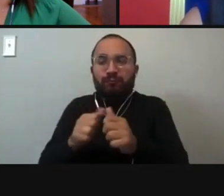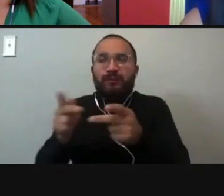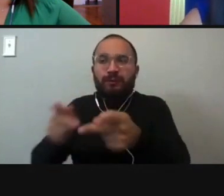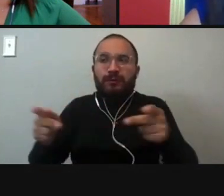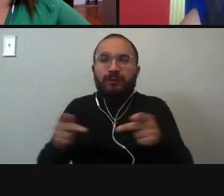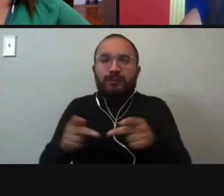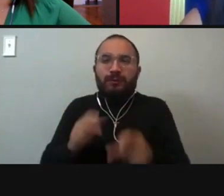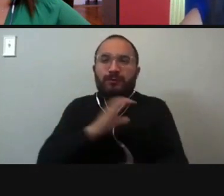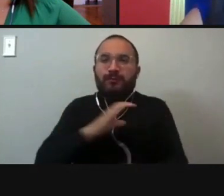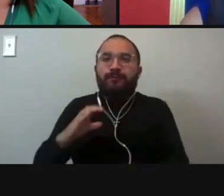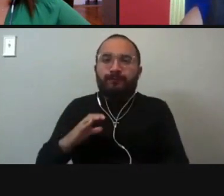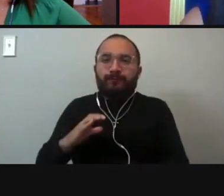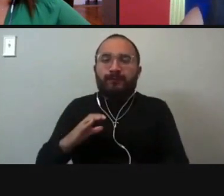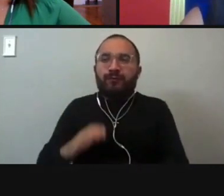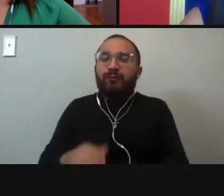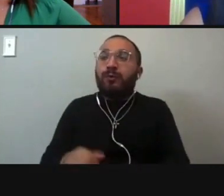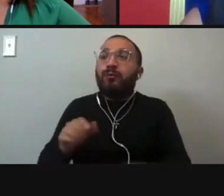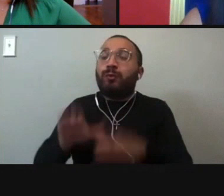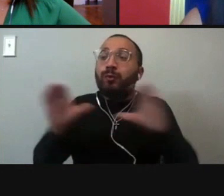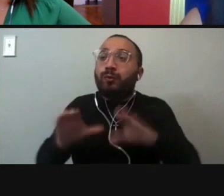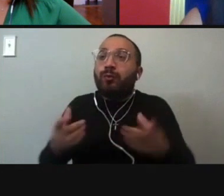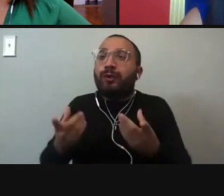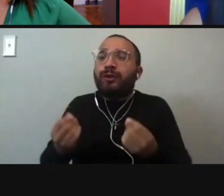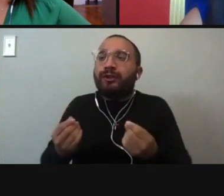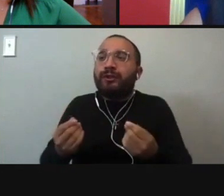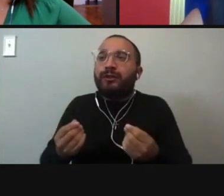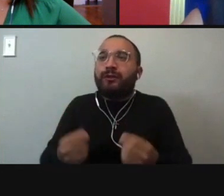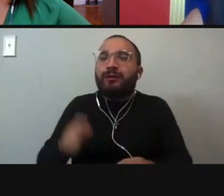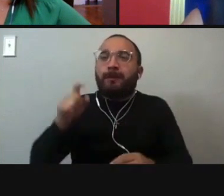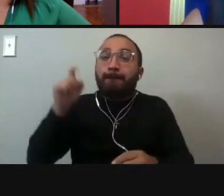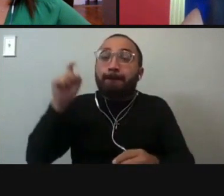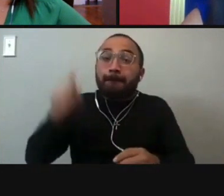that Bexar County residents will have relief from COVID-19?